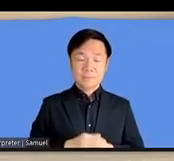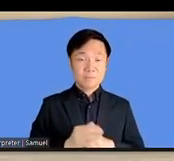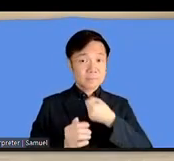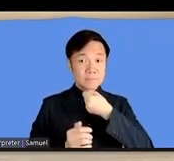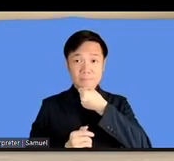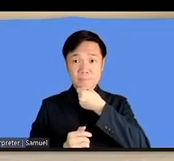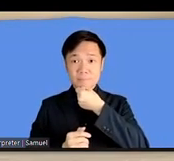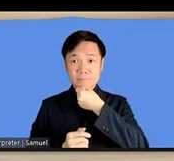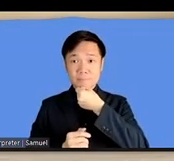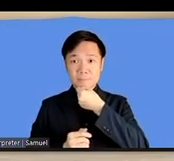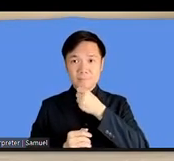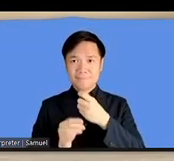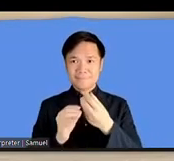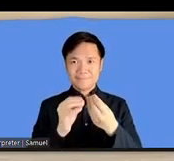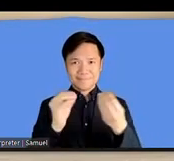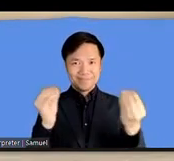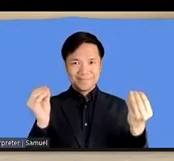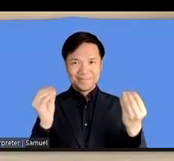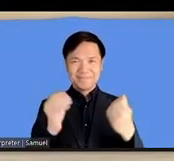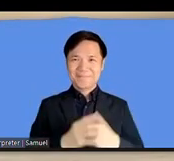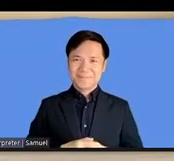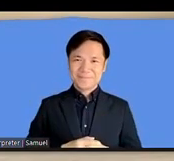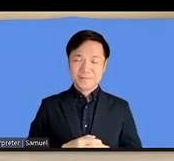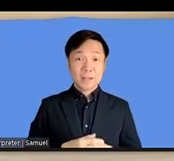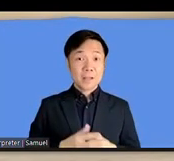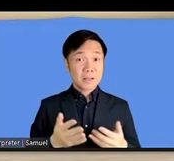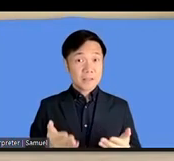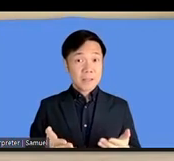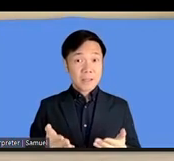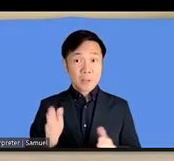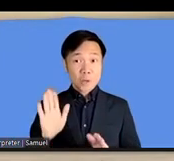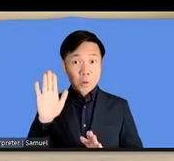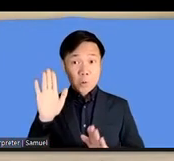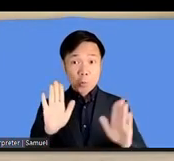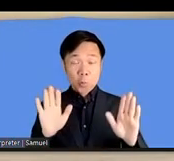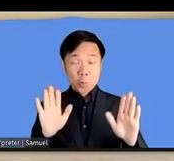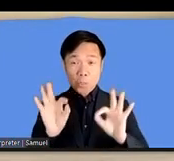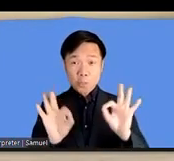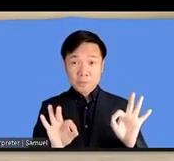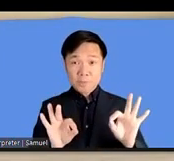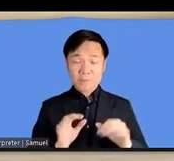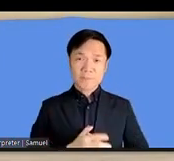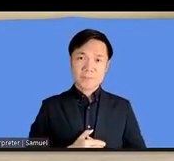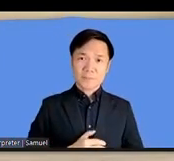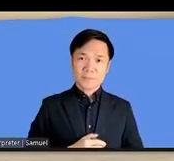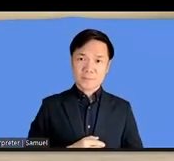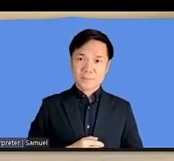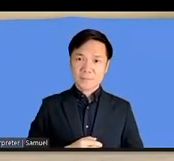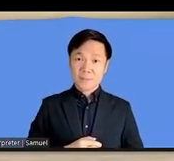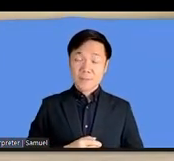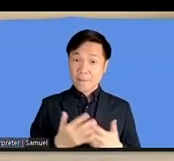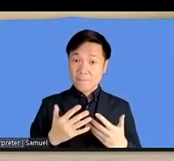asked yet. Anyone from this hall, any questions or comments that the discussion that we just had?